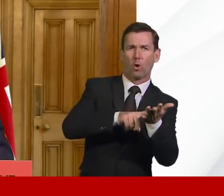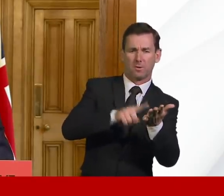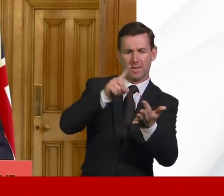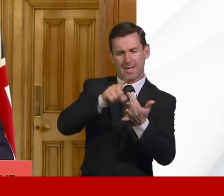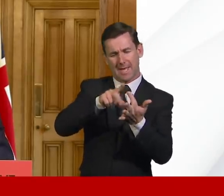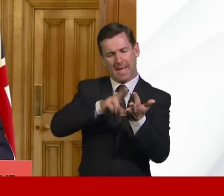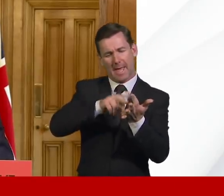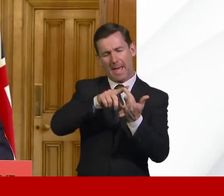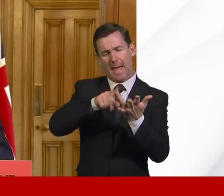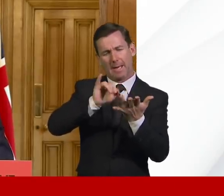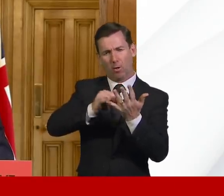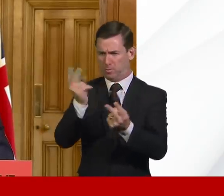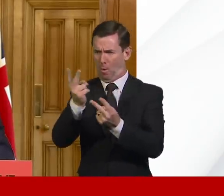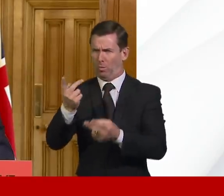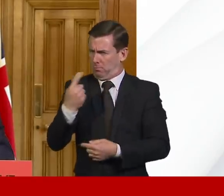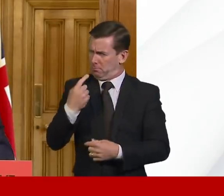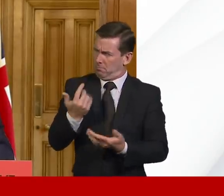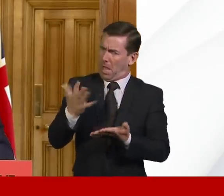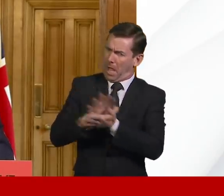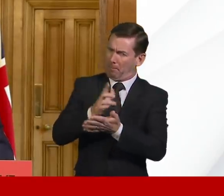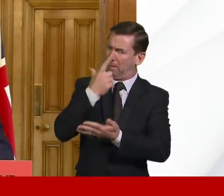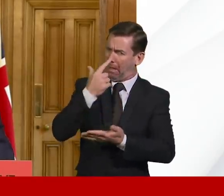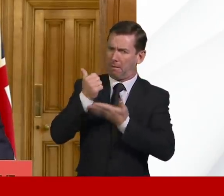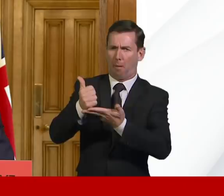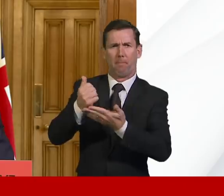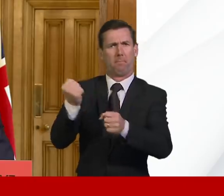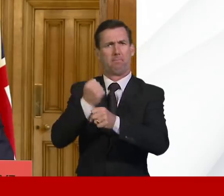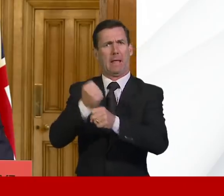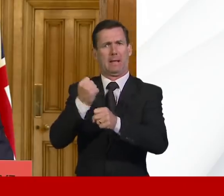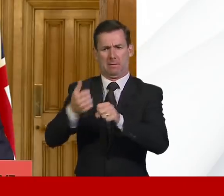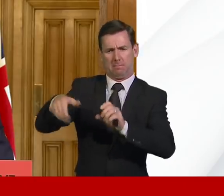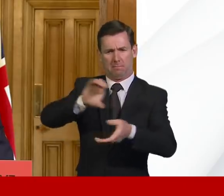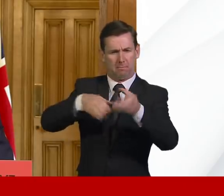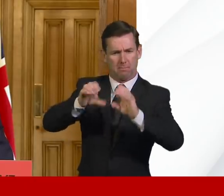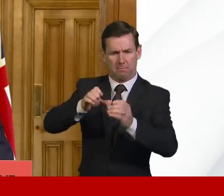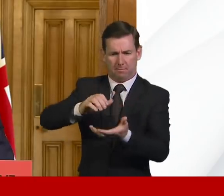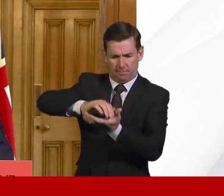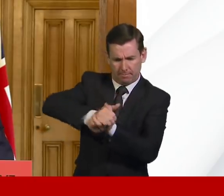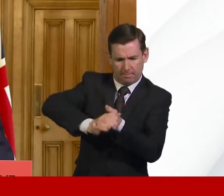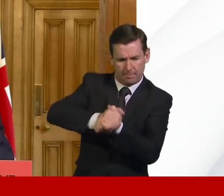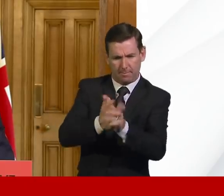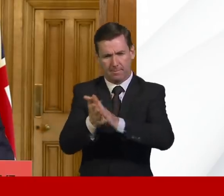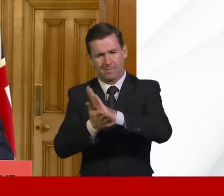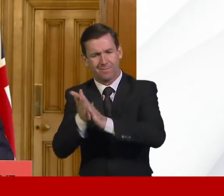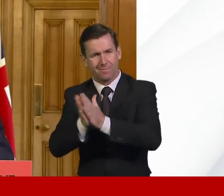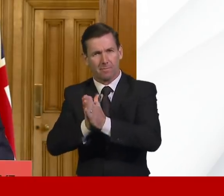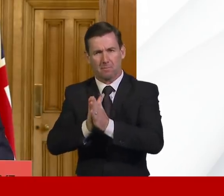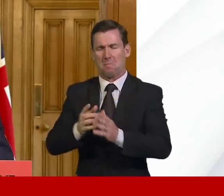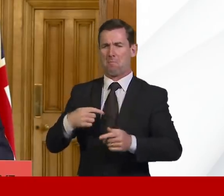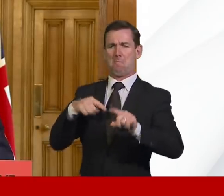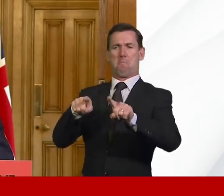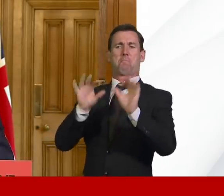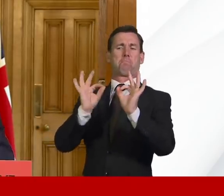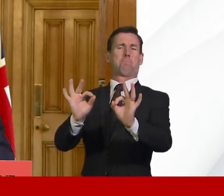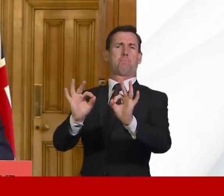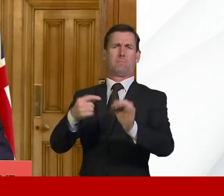to offer their services. I am incredibly proud of how businesses and individuals across our